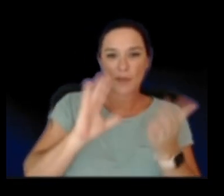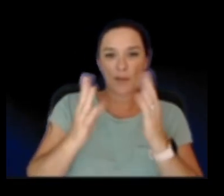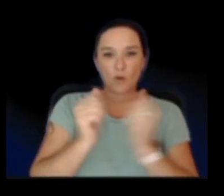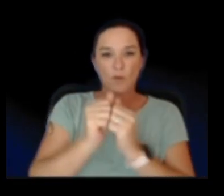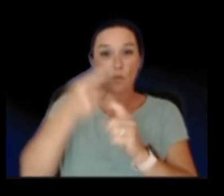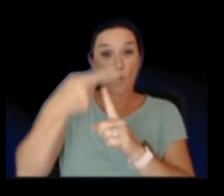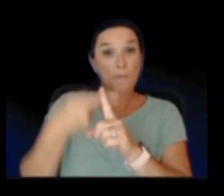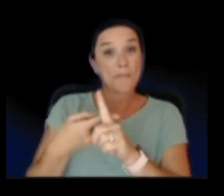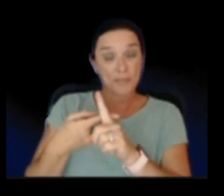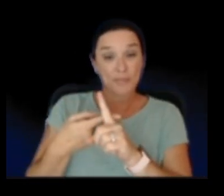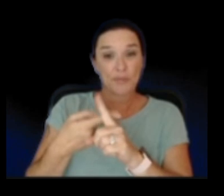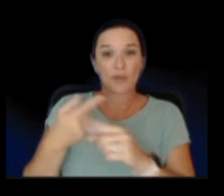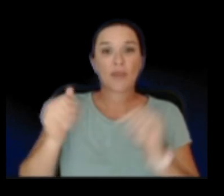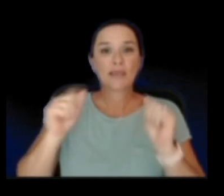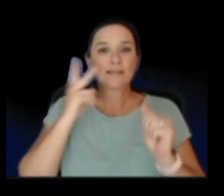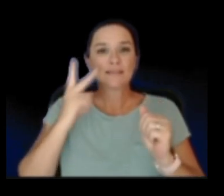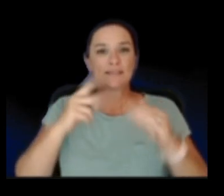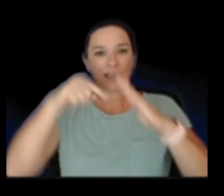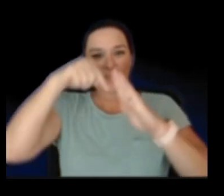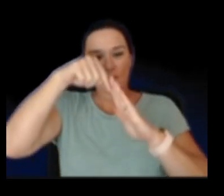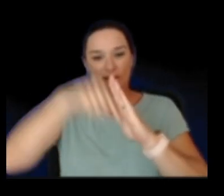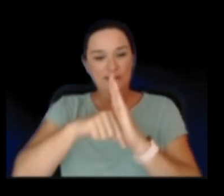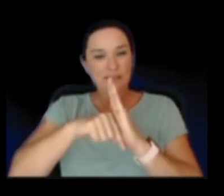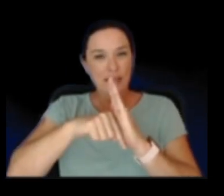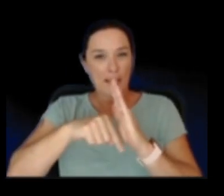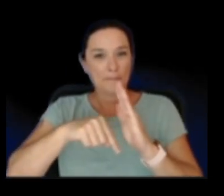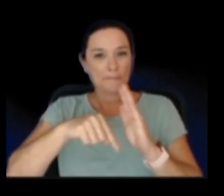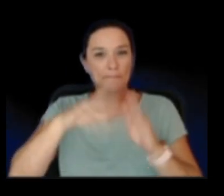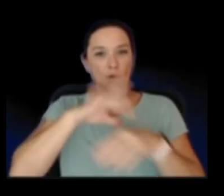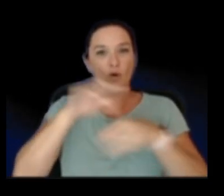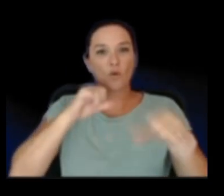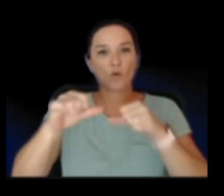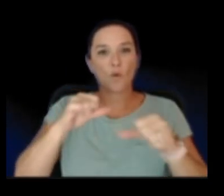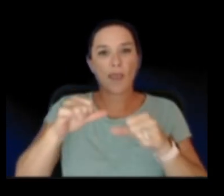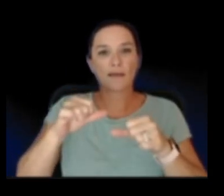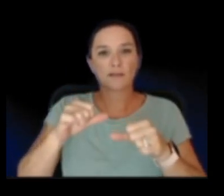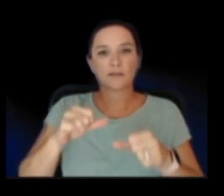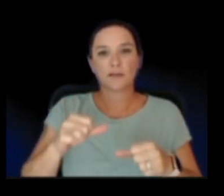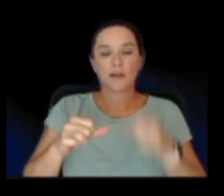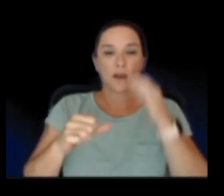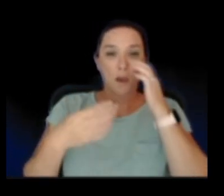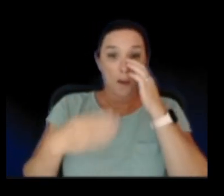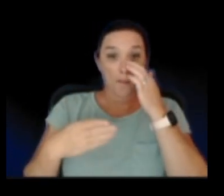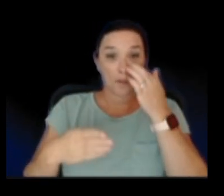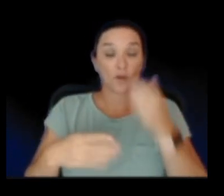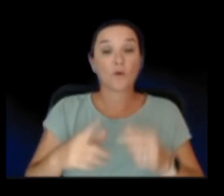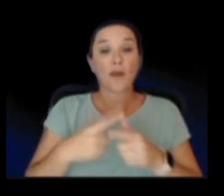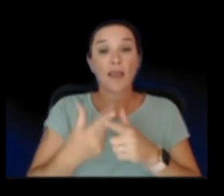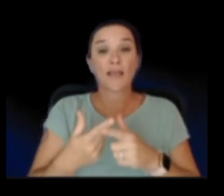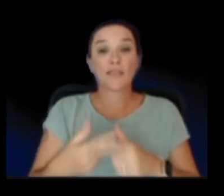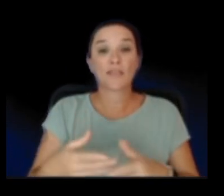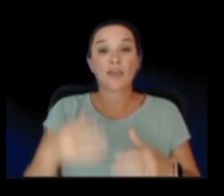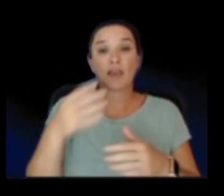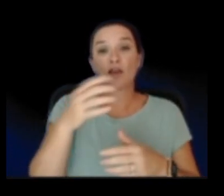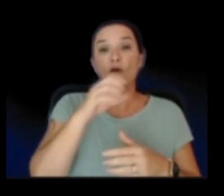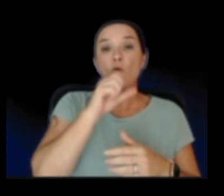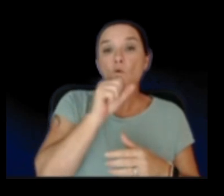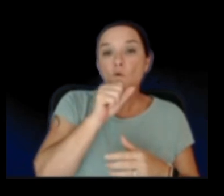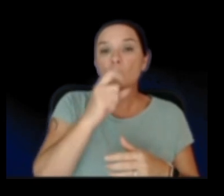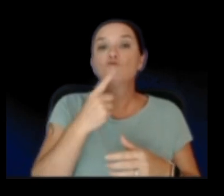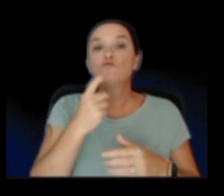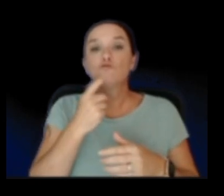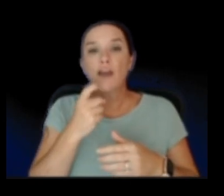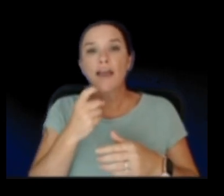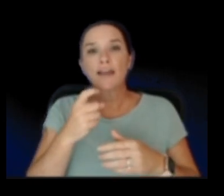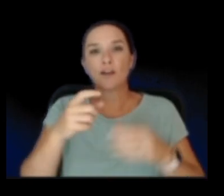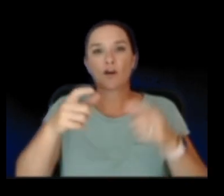that the deeper earthquakes are the ones in yellow here. The ones in orange and red are the ones within a South Caldera area and around